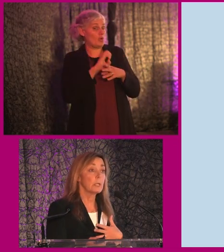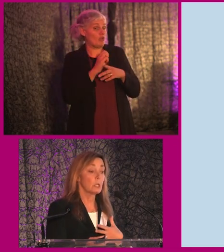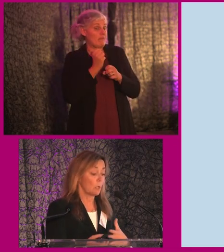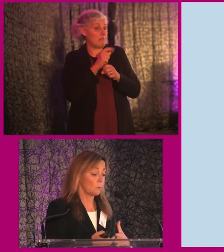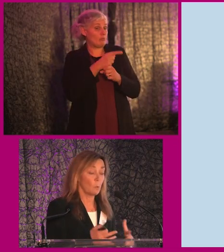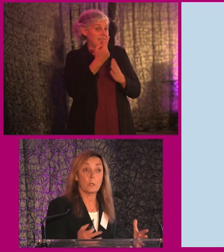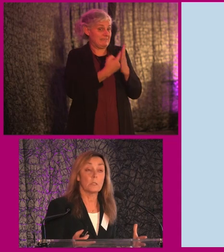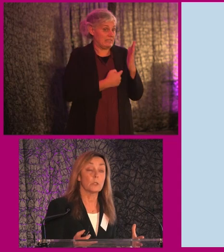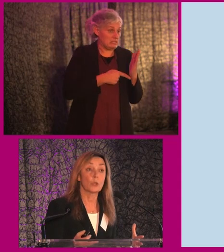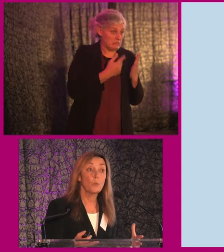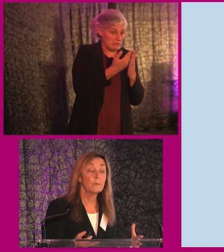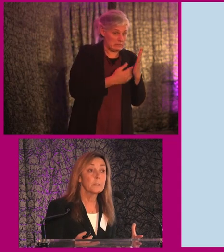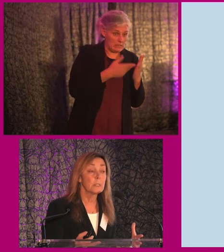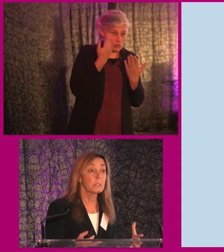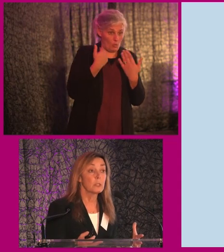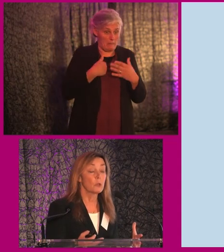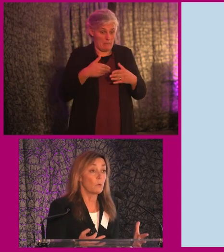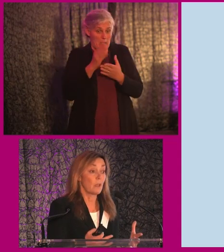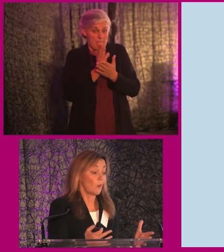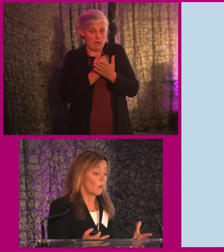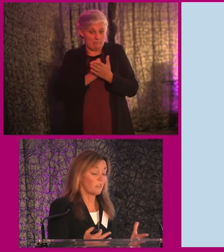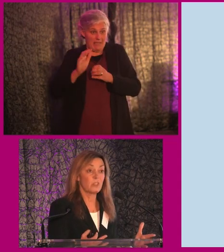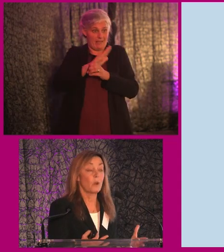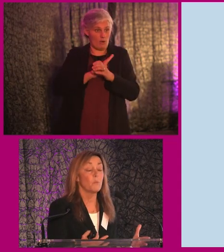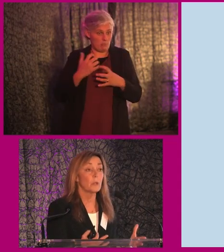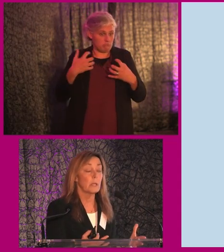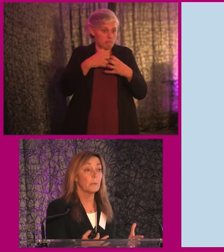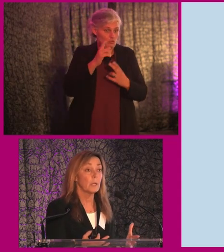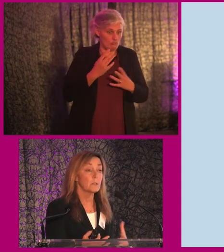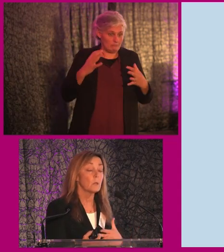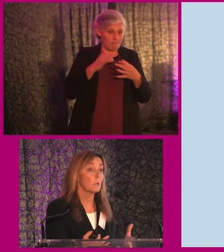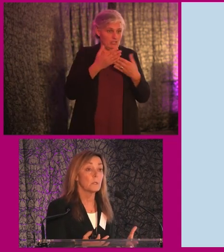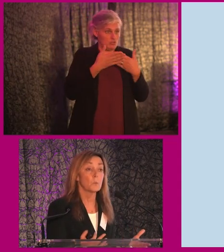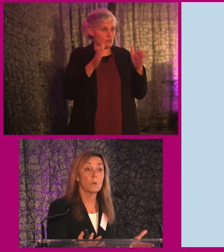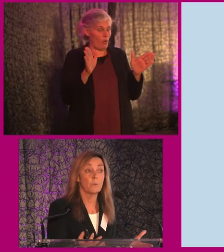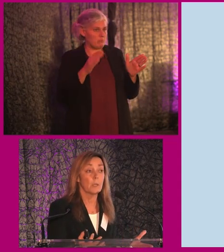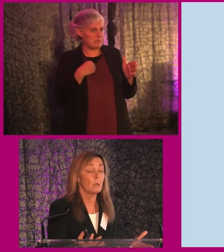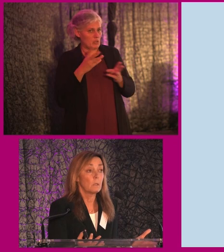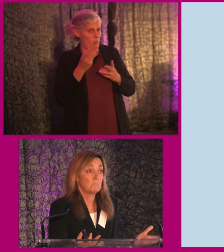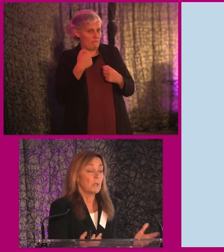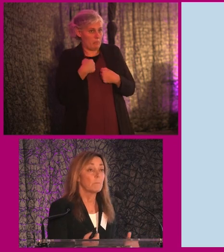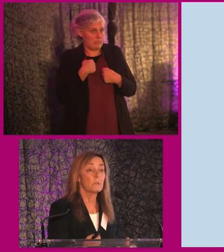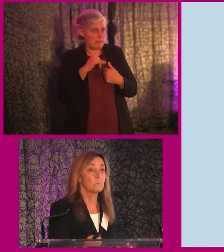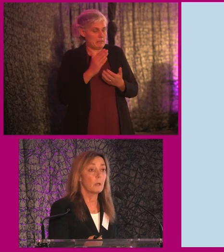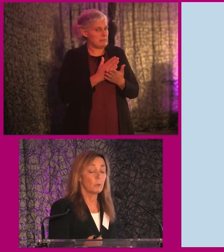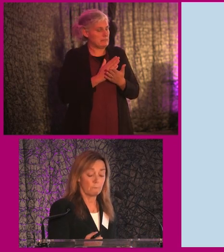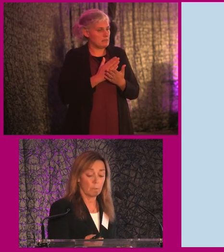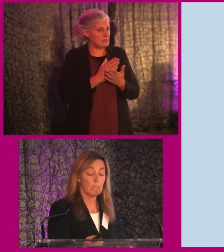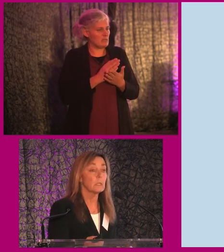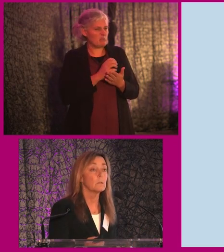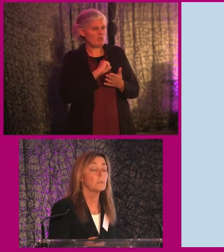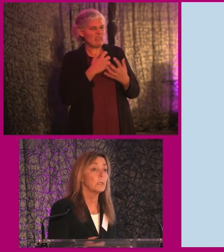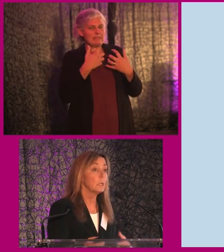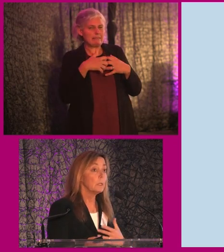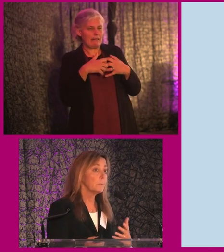legislation. I don't know what is in scope of this legislation or I can't describe what is happening. I just know that it doesn't work for me. And I'm not very